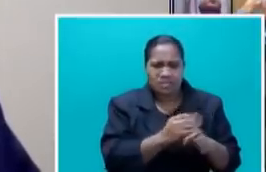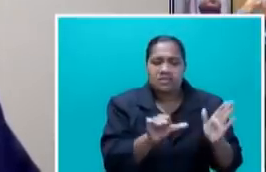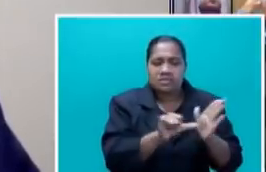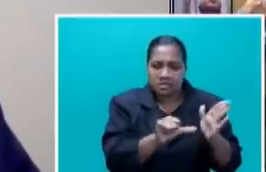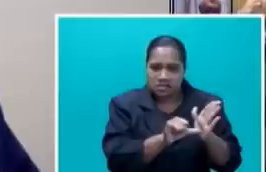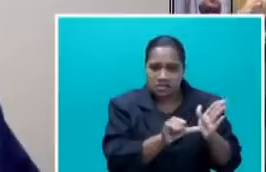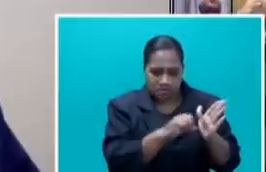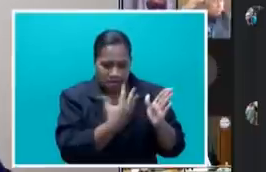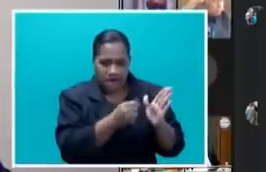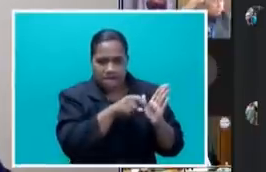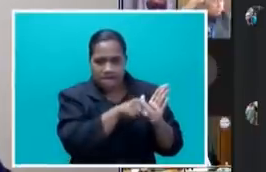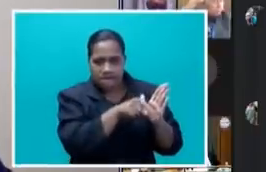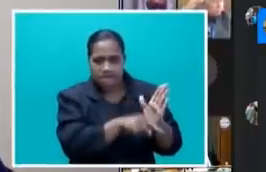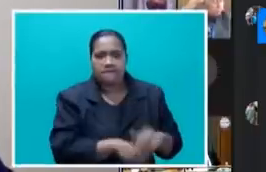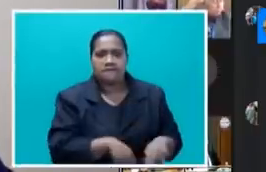Thank you, Mr. Speaker.